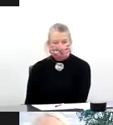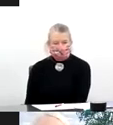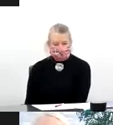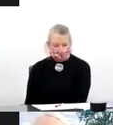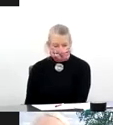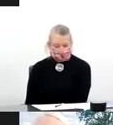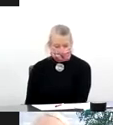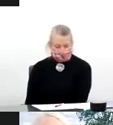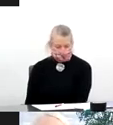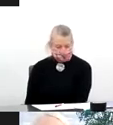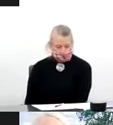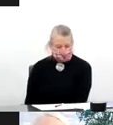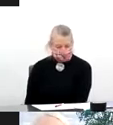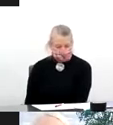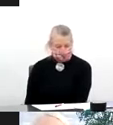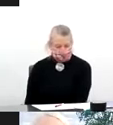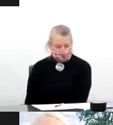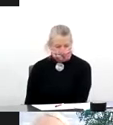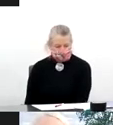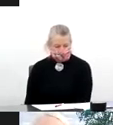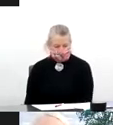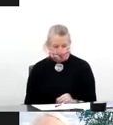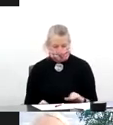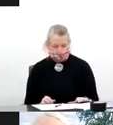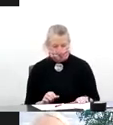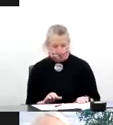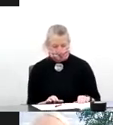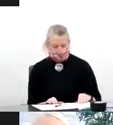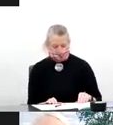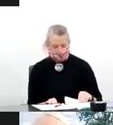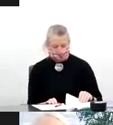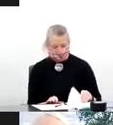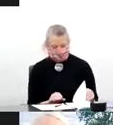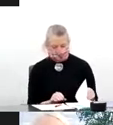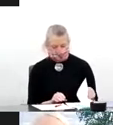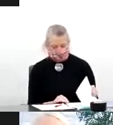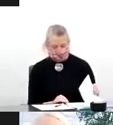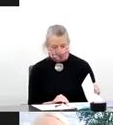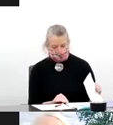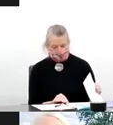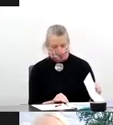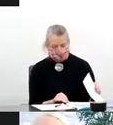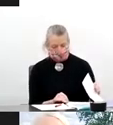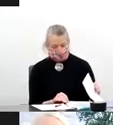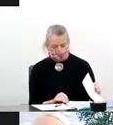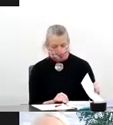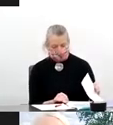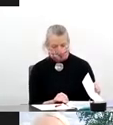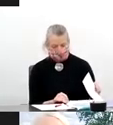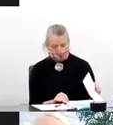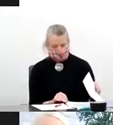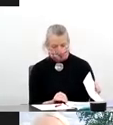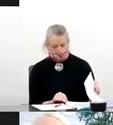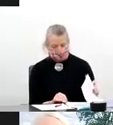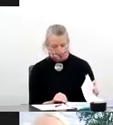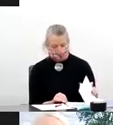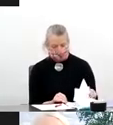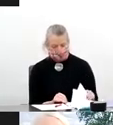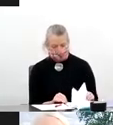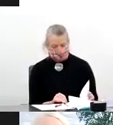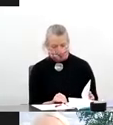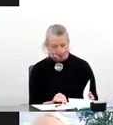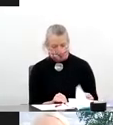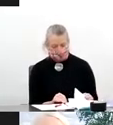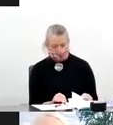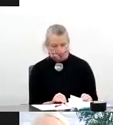the underlying diseases that I mentioned a few slides ago. This is a telling slide if you look at the rate of hospitalization per